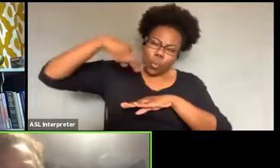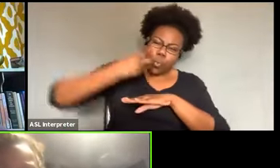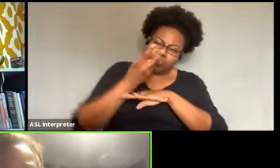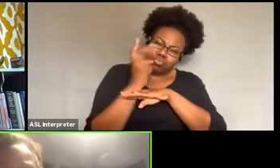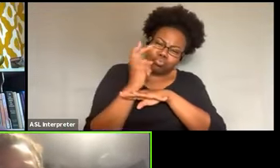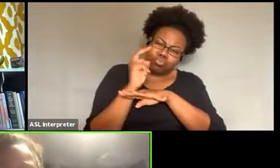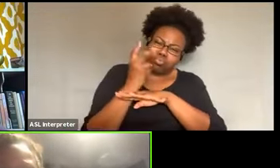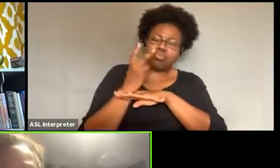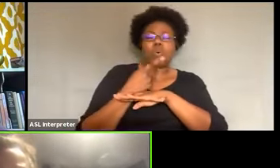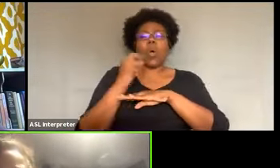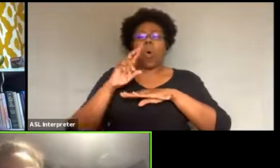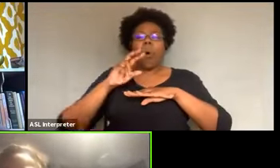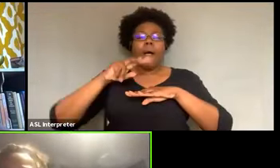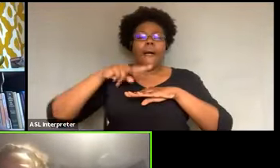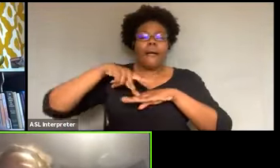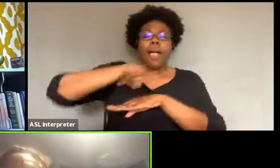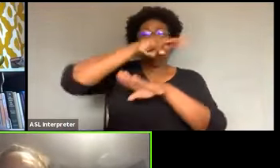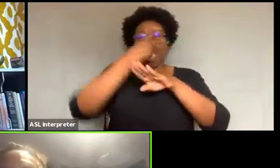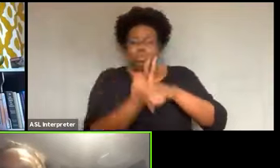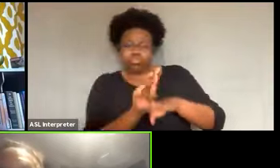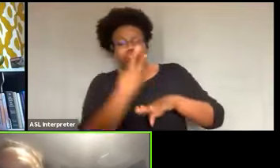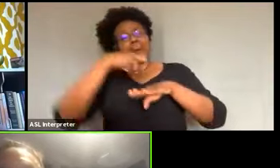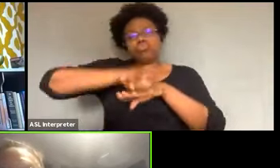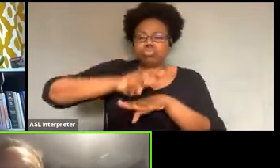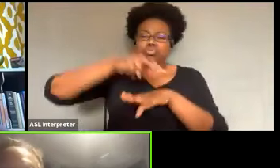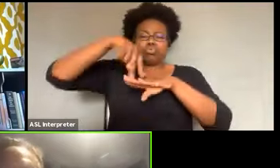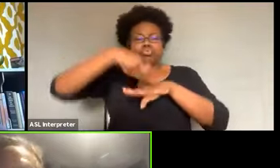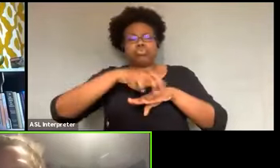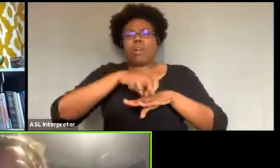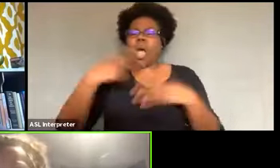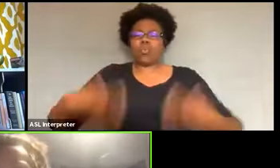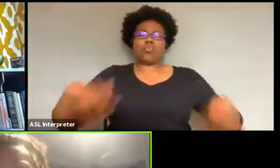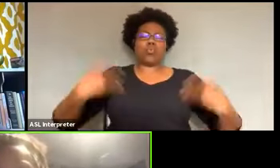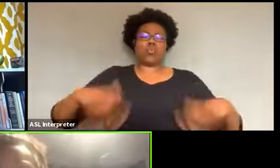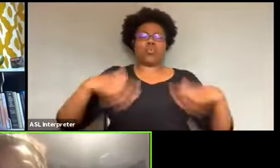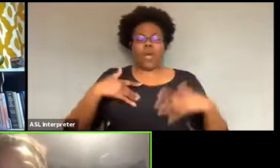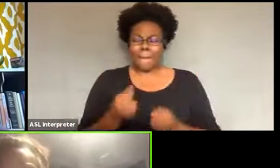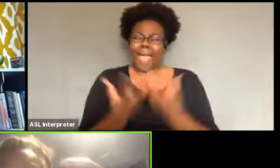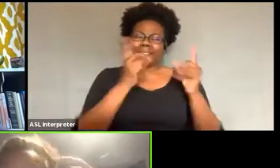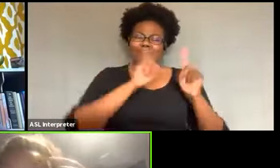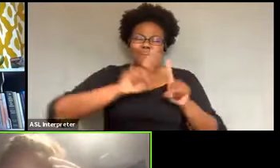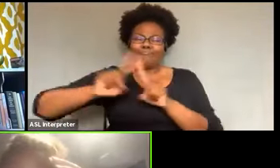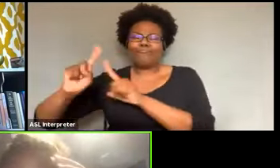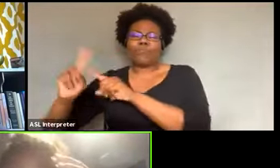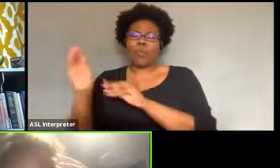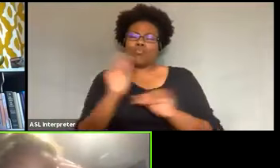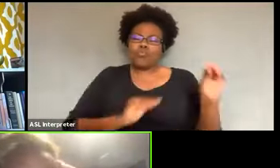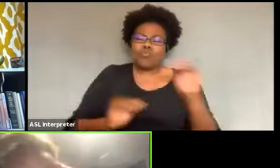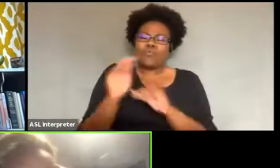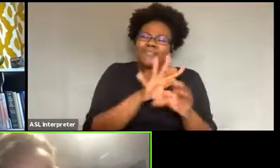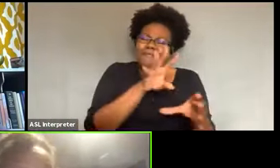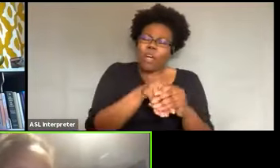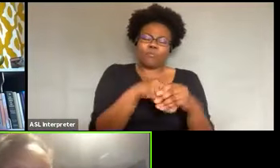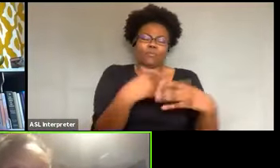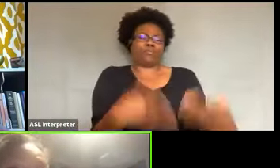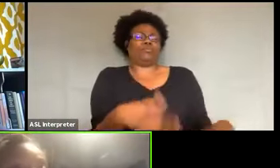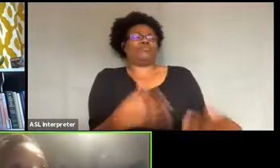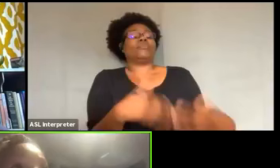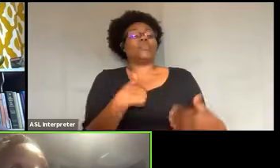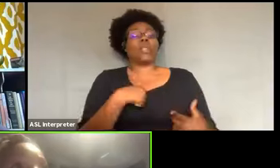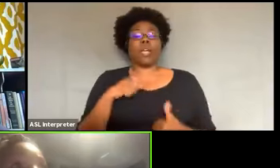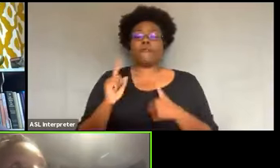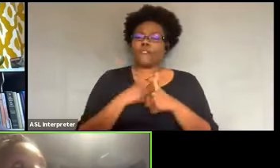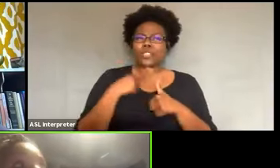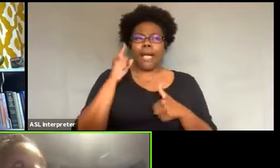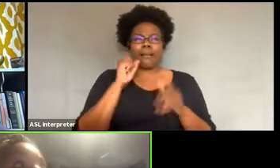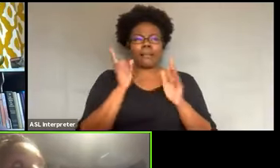where they land on their back, the content, you know, they had all of these dynamic movements. And of course, the first thing I'm thinking is, um,